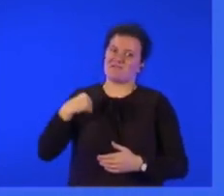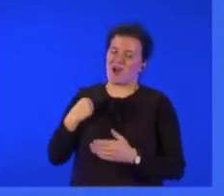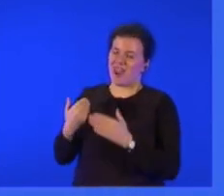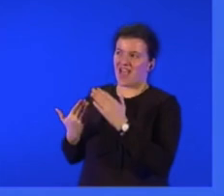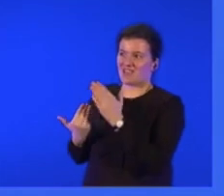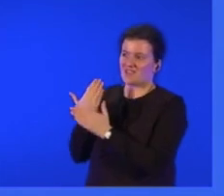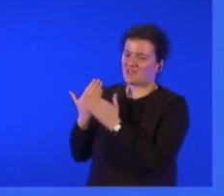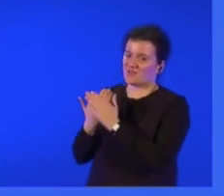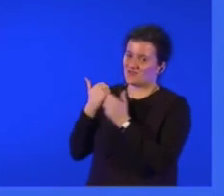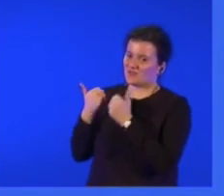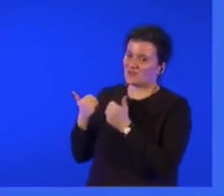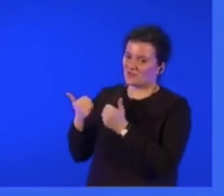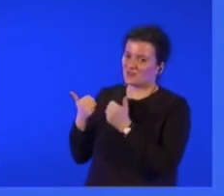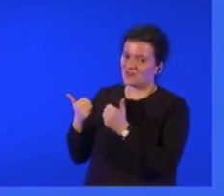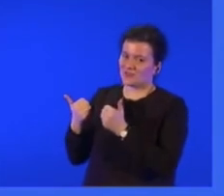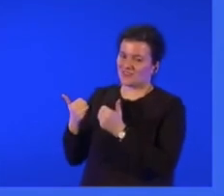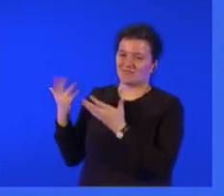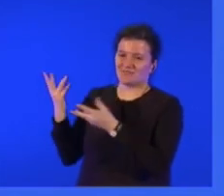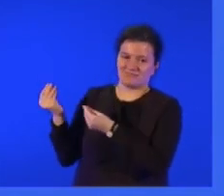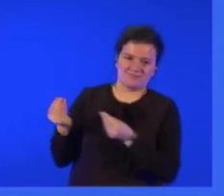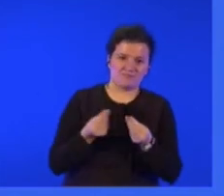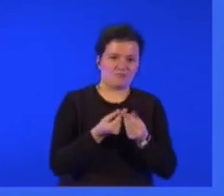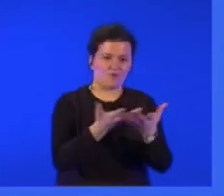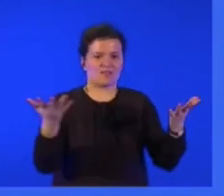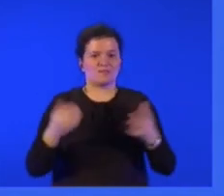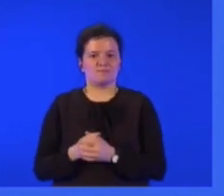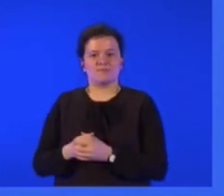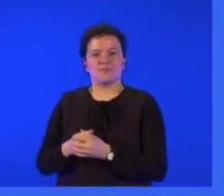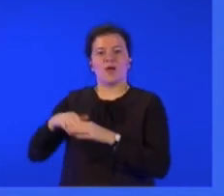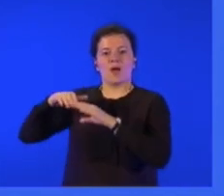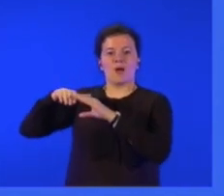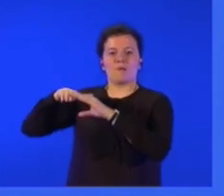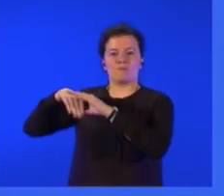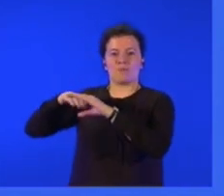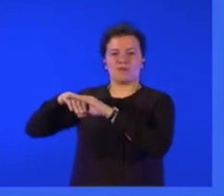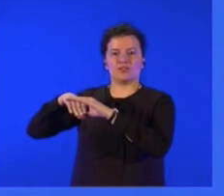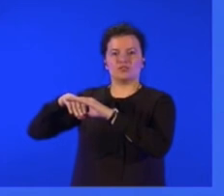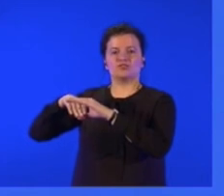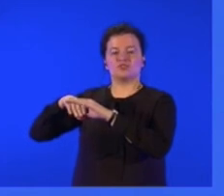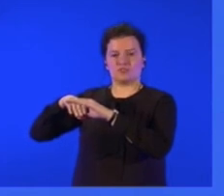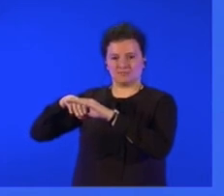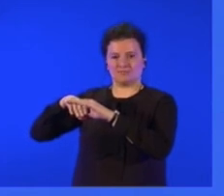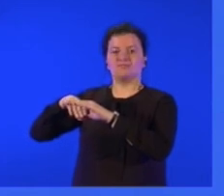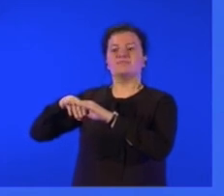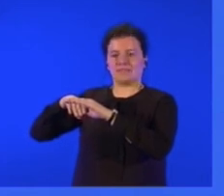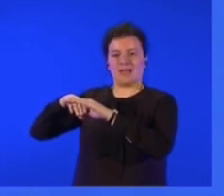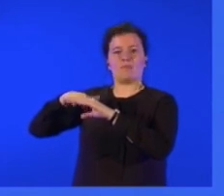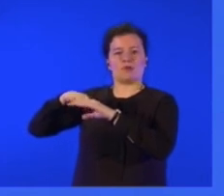good news to you, the populist nationalist wave is breaking also in our country, that's true.